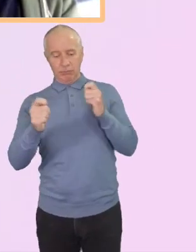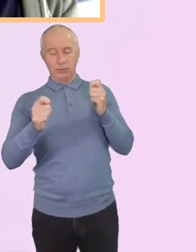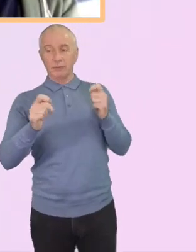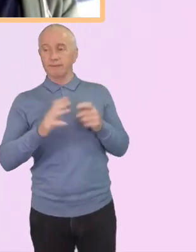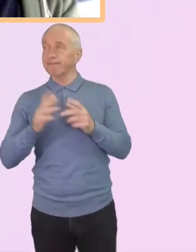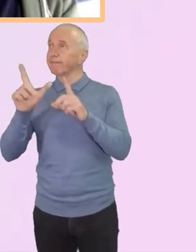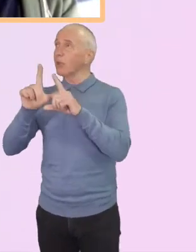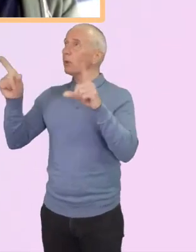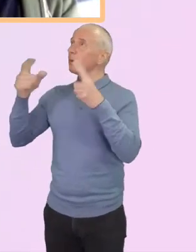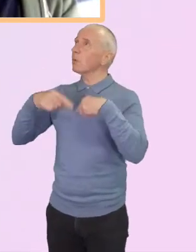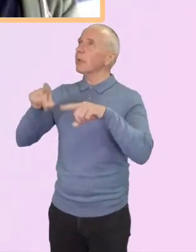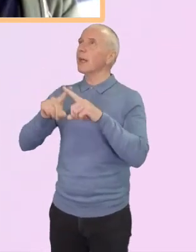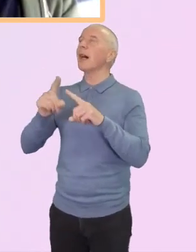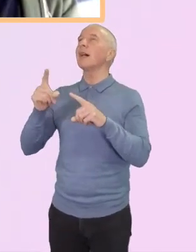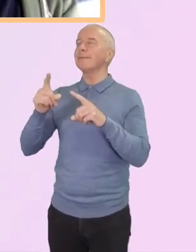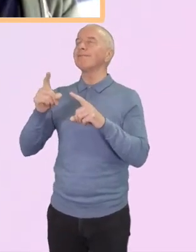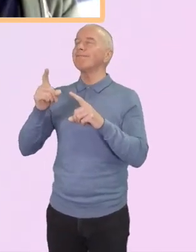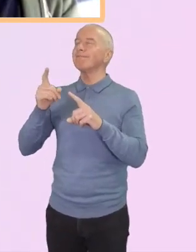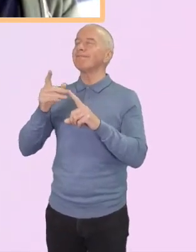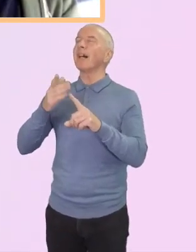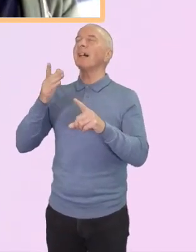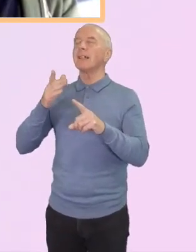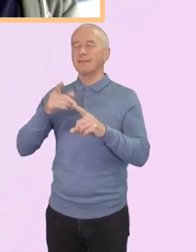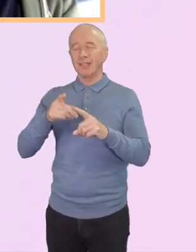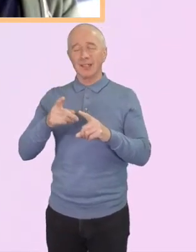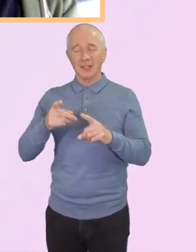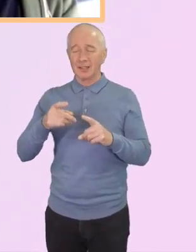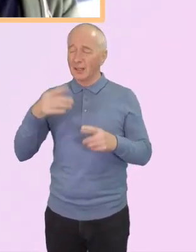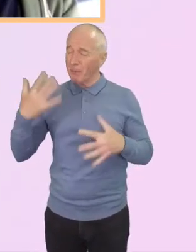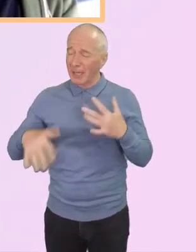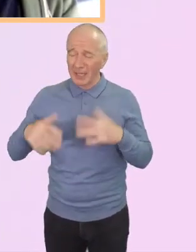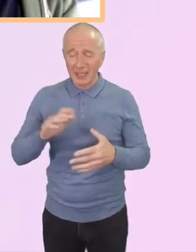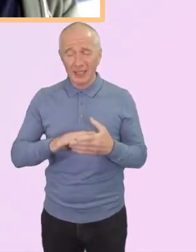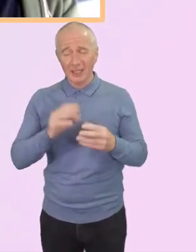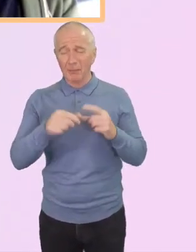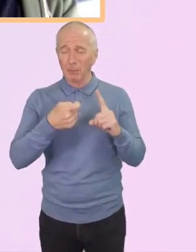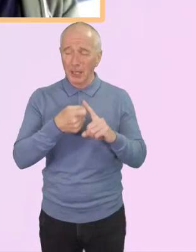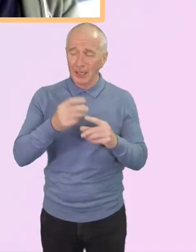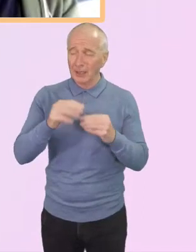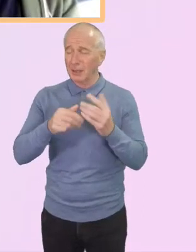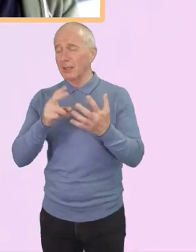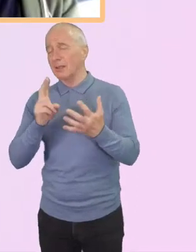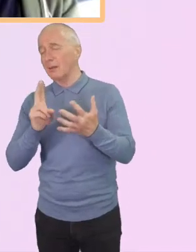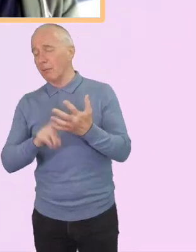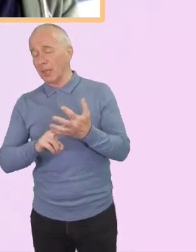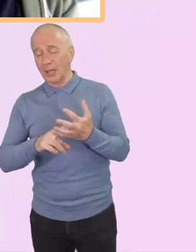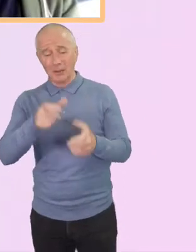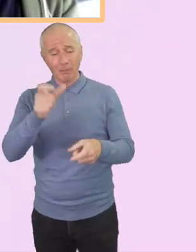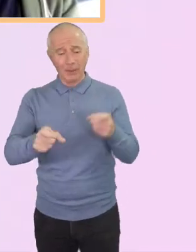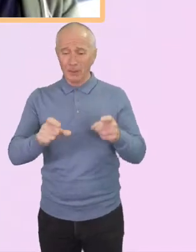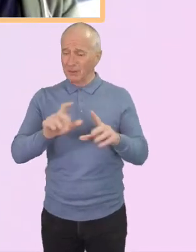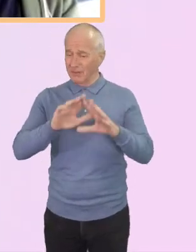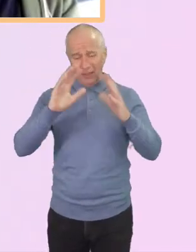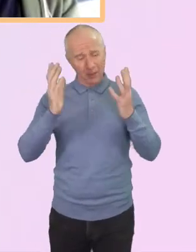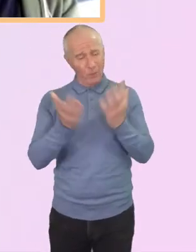recognise the enormous pain and suffering of black and brown people around our world due to racism.